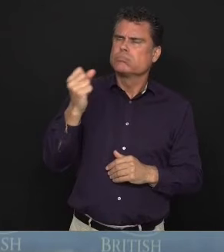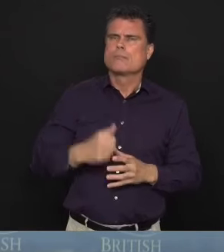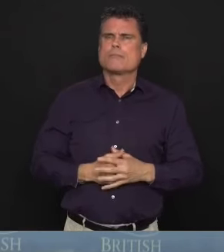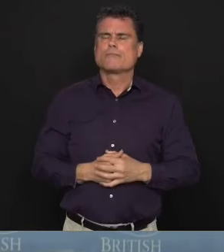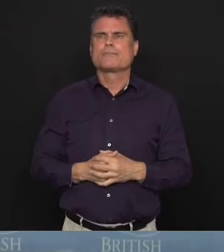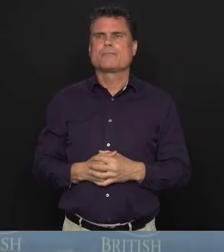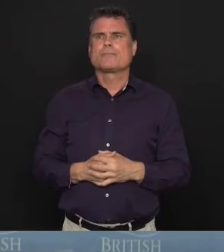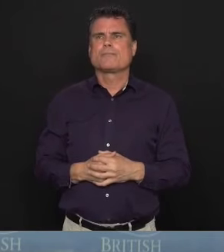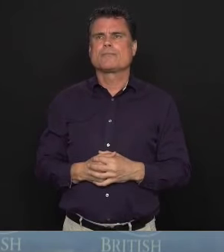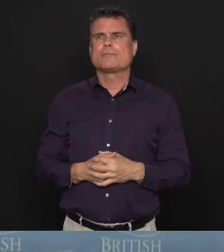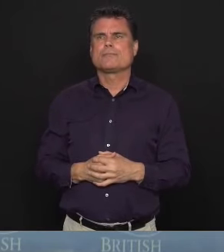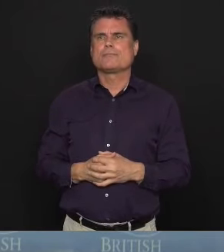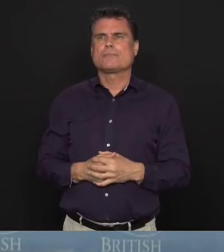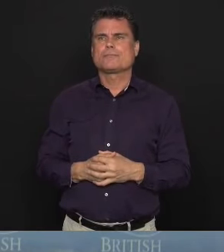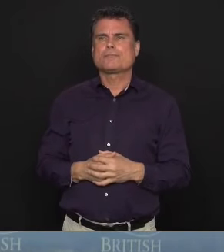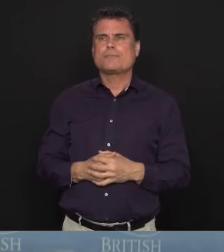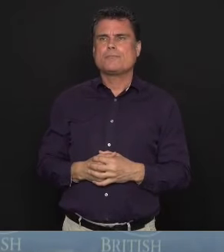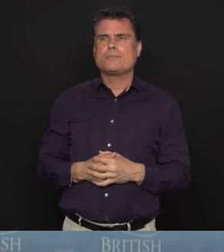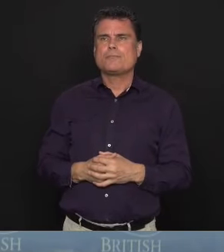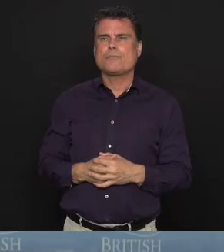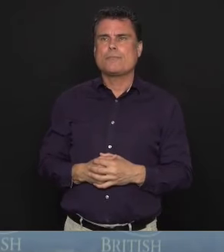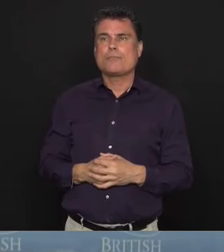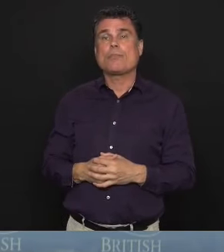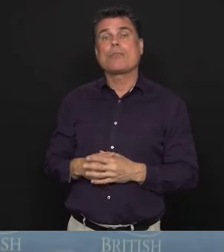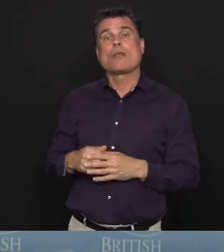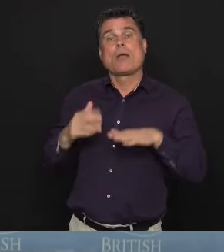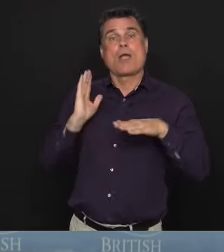premier is in regular contact with the prime minister.